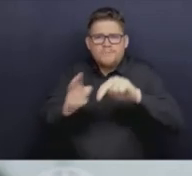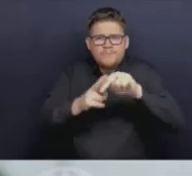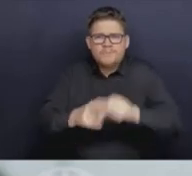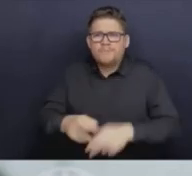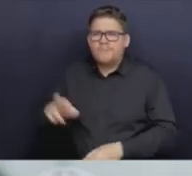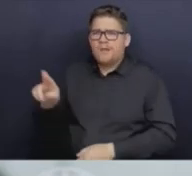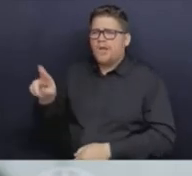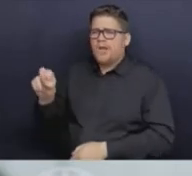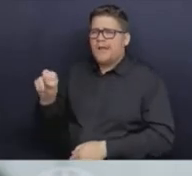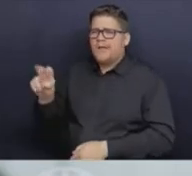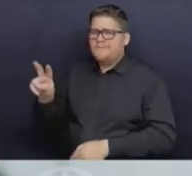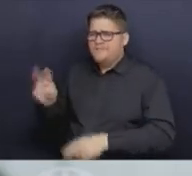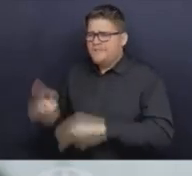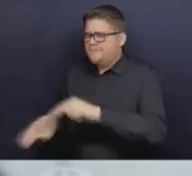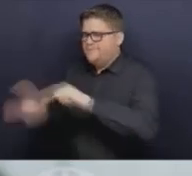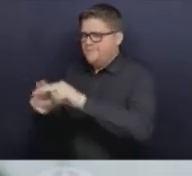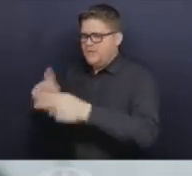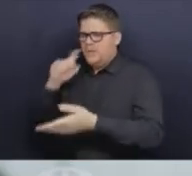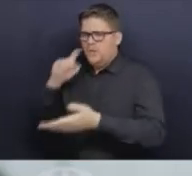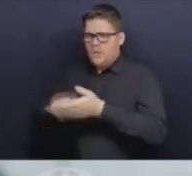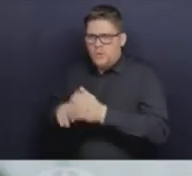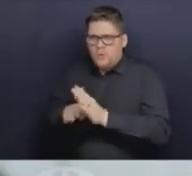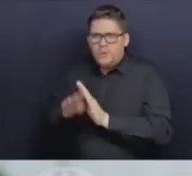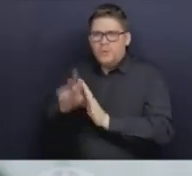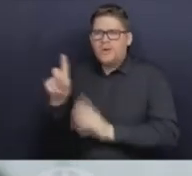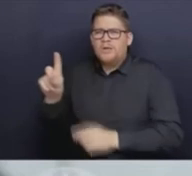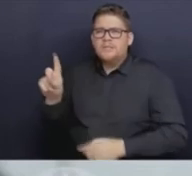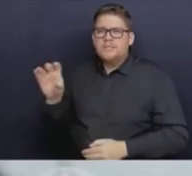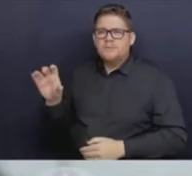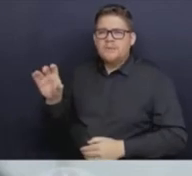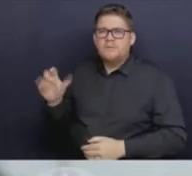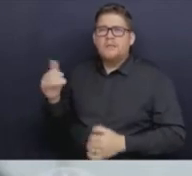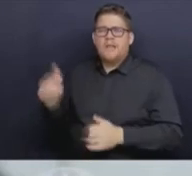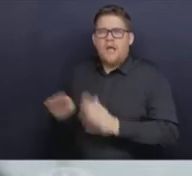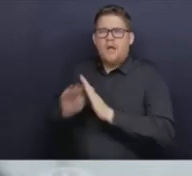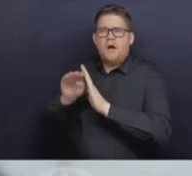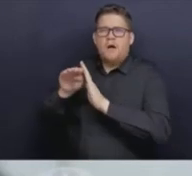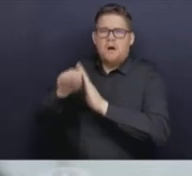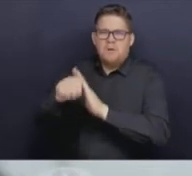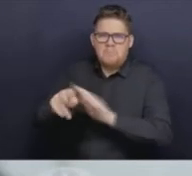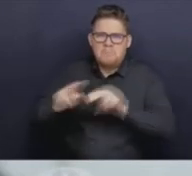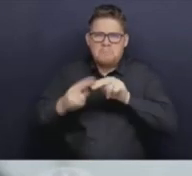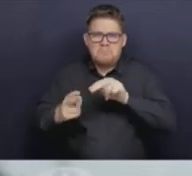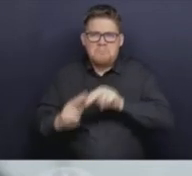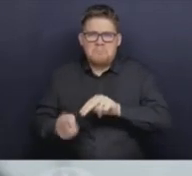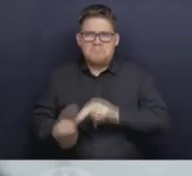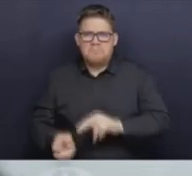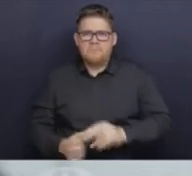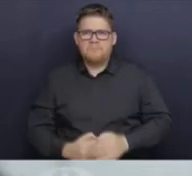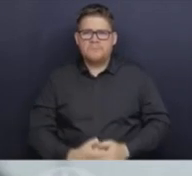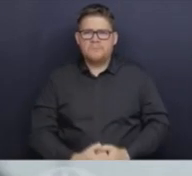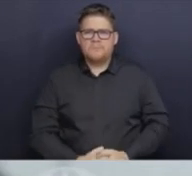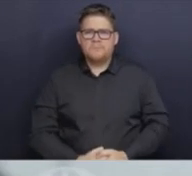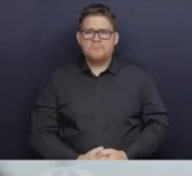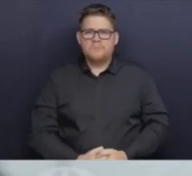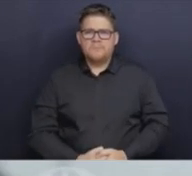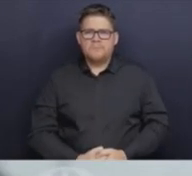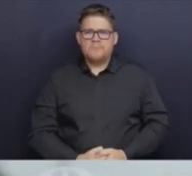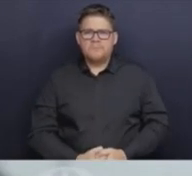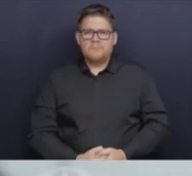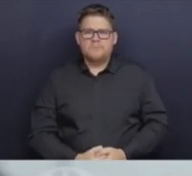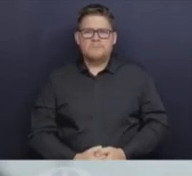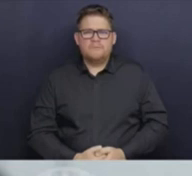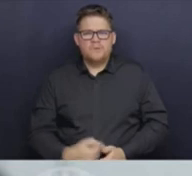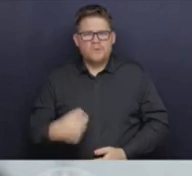coming back down. And we look again at the many different sources of information, and particularly things like